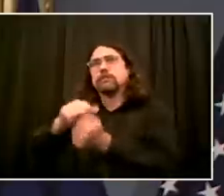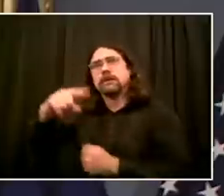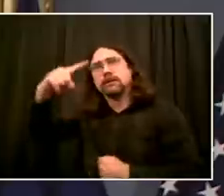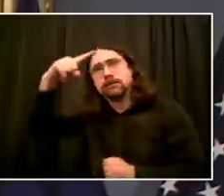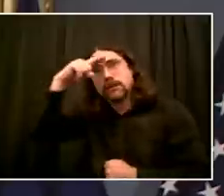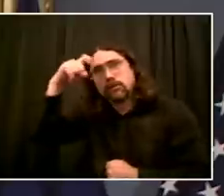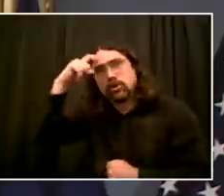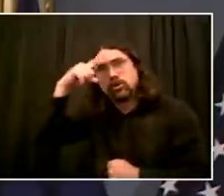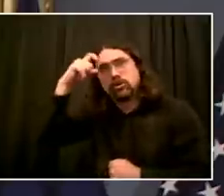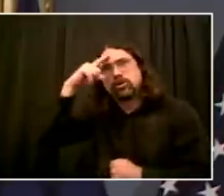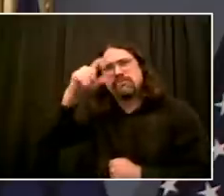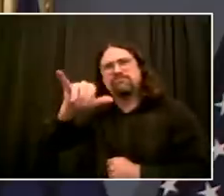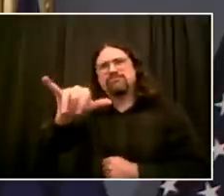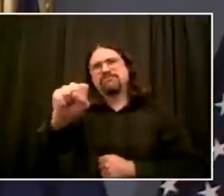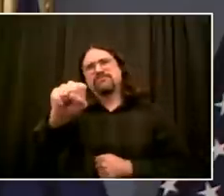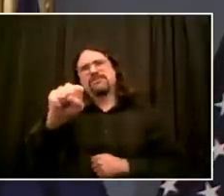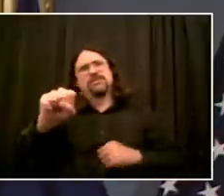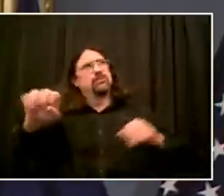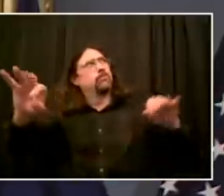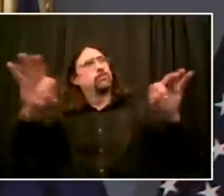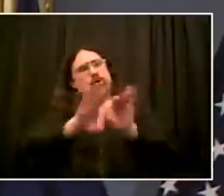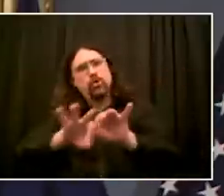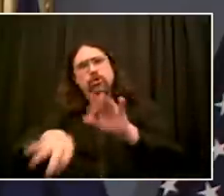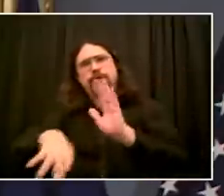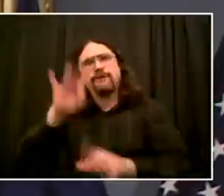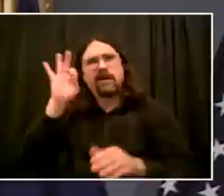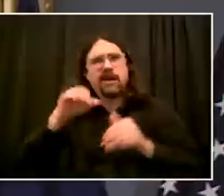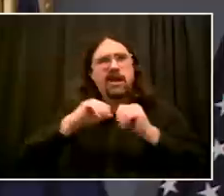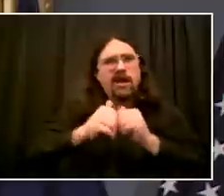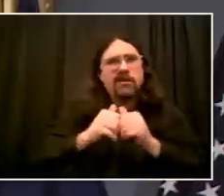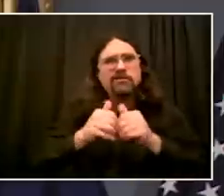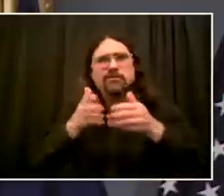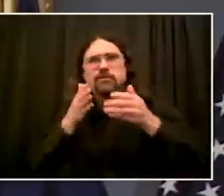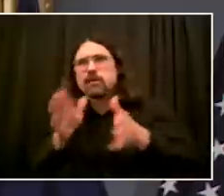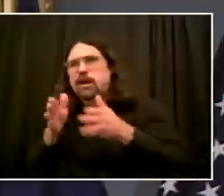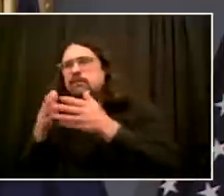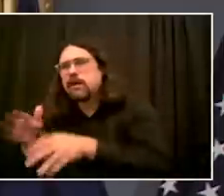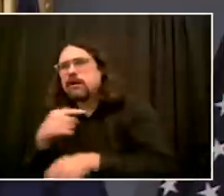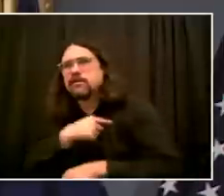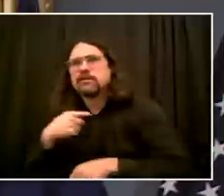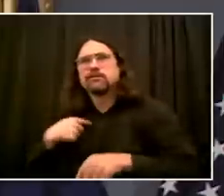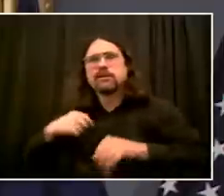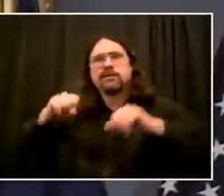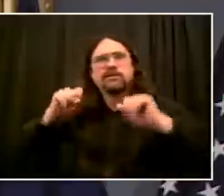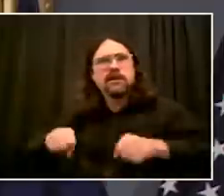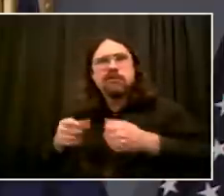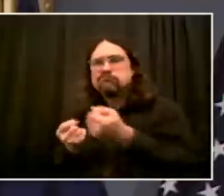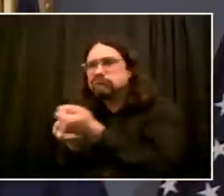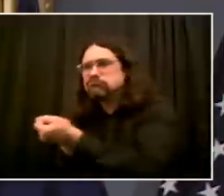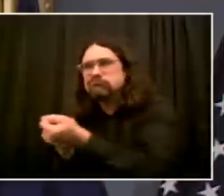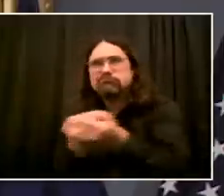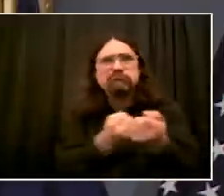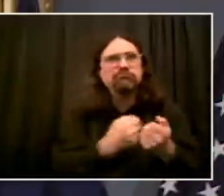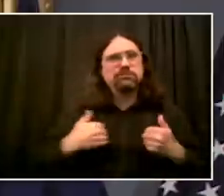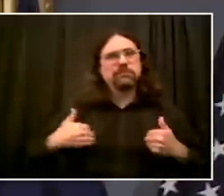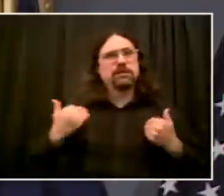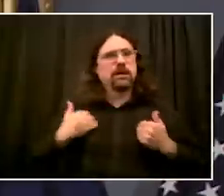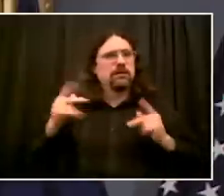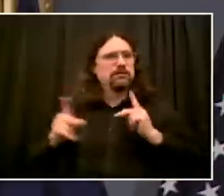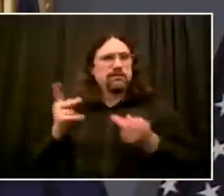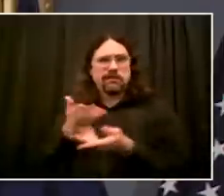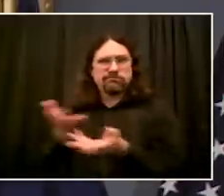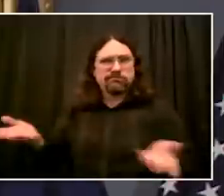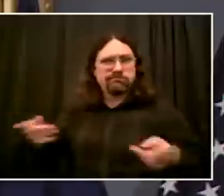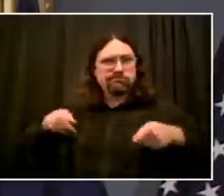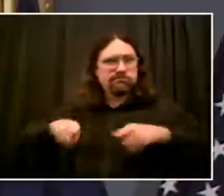When we said we couldn't do summer youth employment, it was both because of the now $9 billion hole in our budget and that we